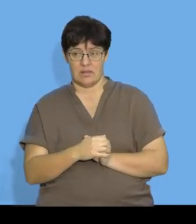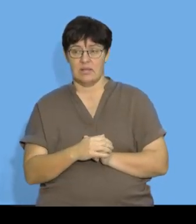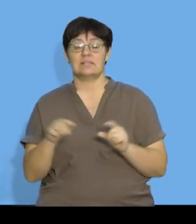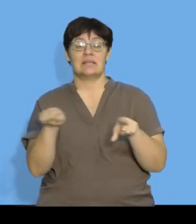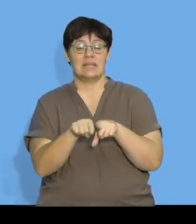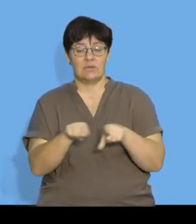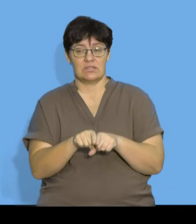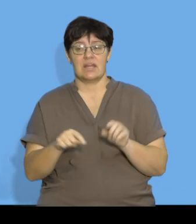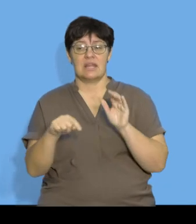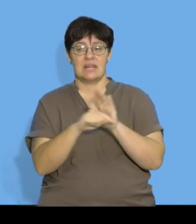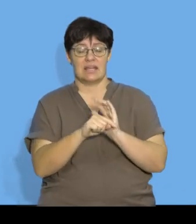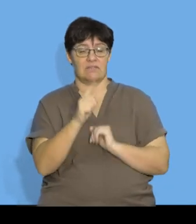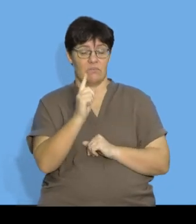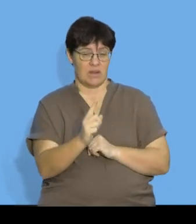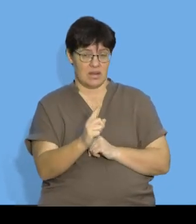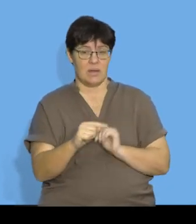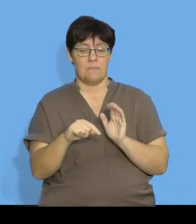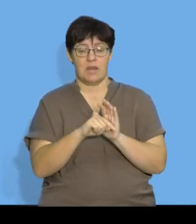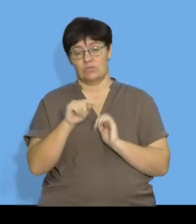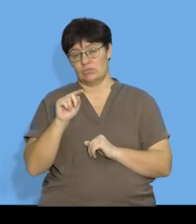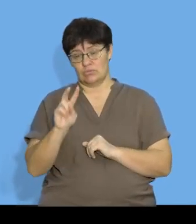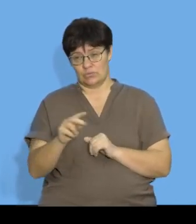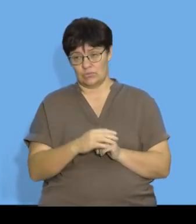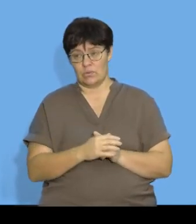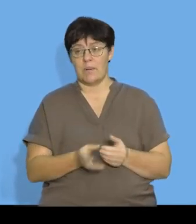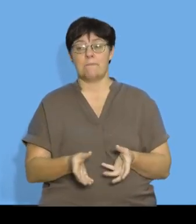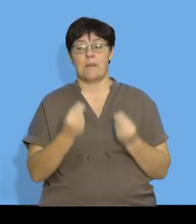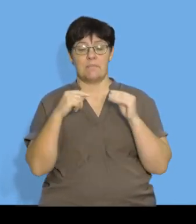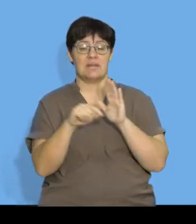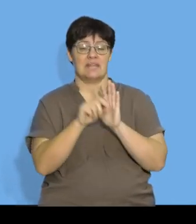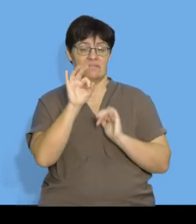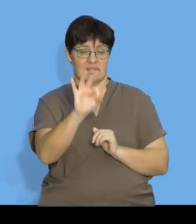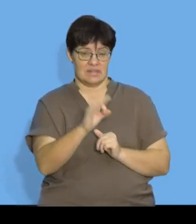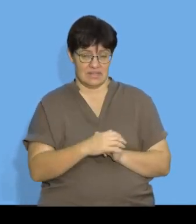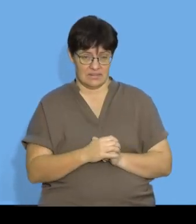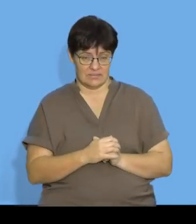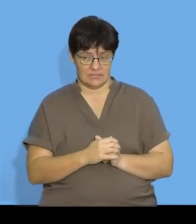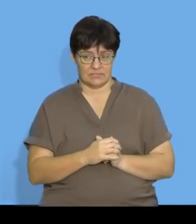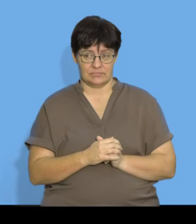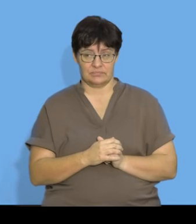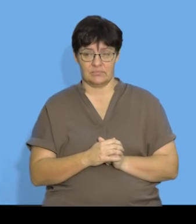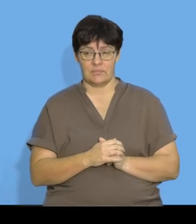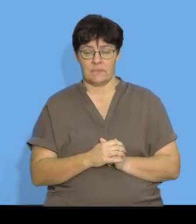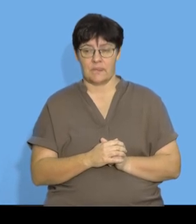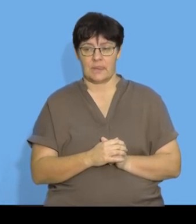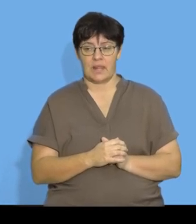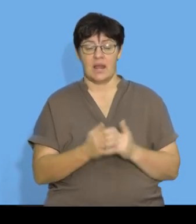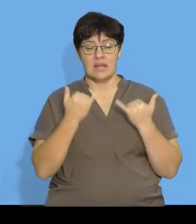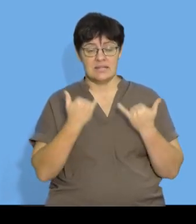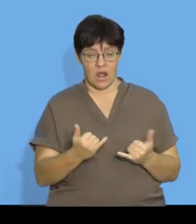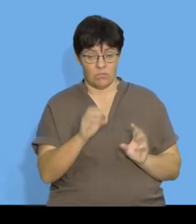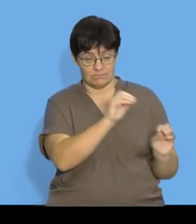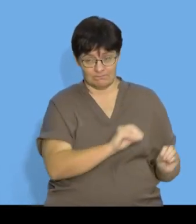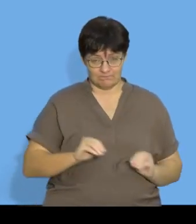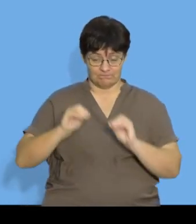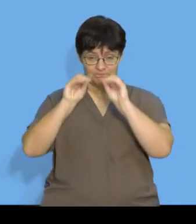1 minus 2 which gives me negative 3 I'm now going to substitute those values into